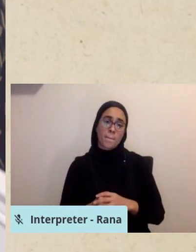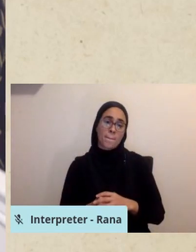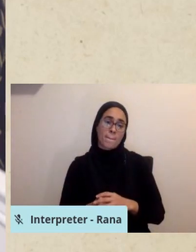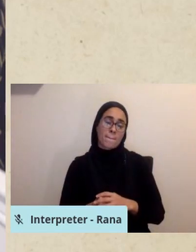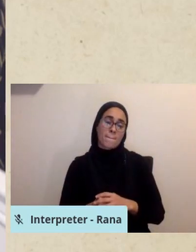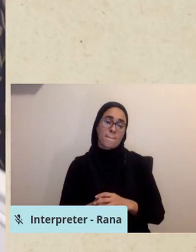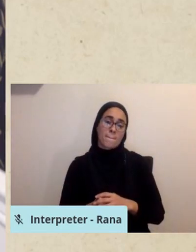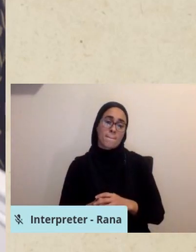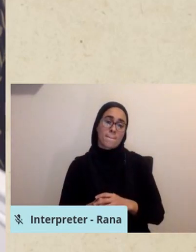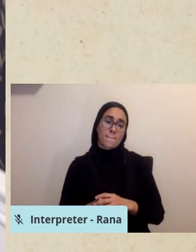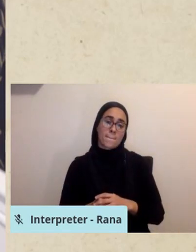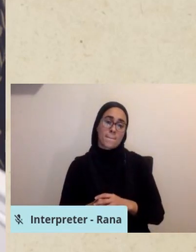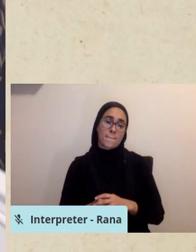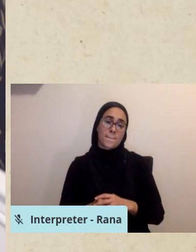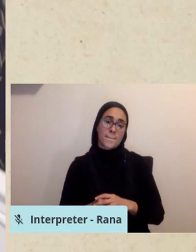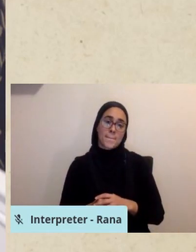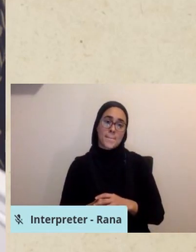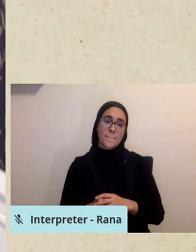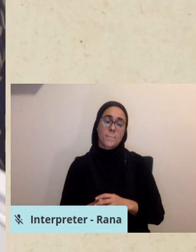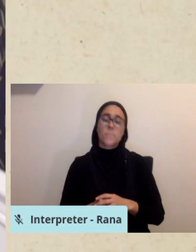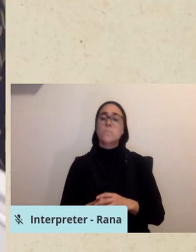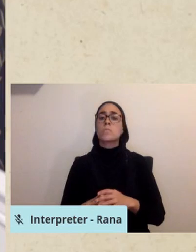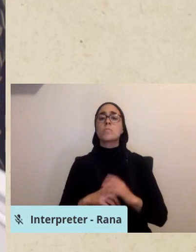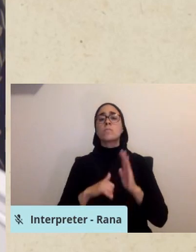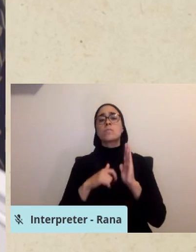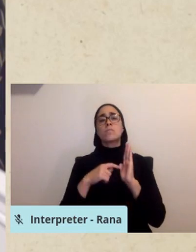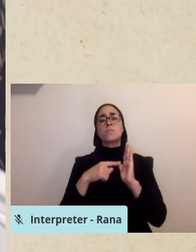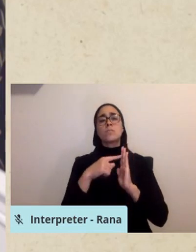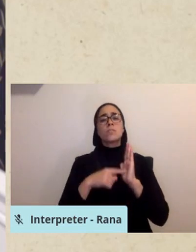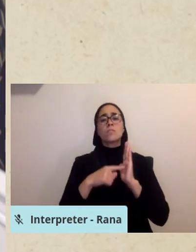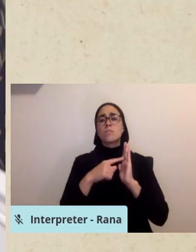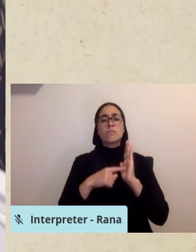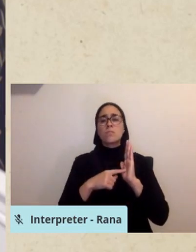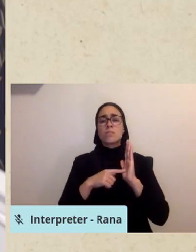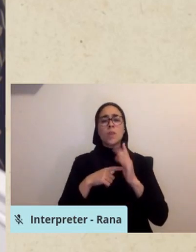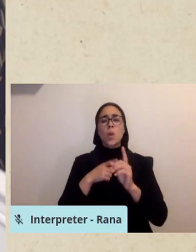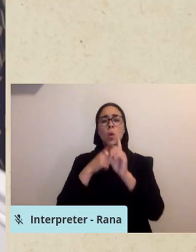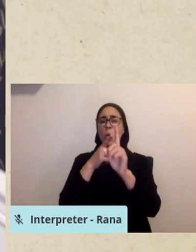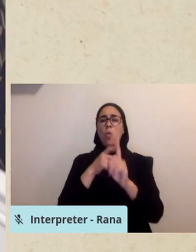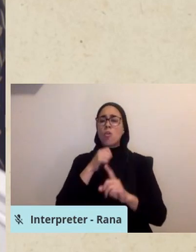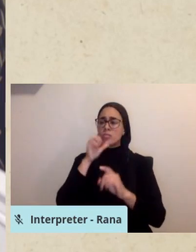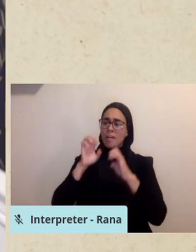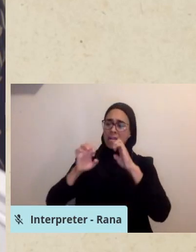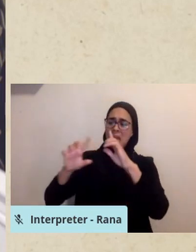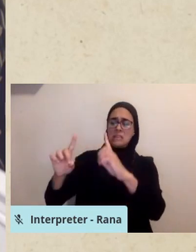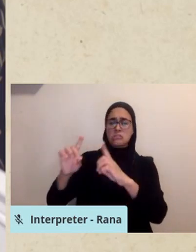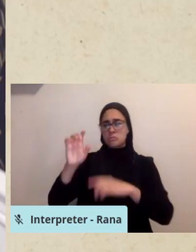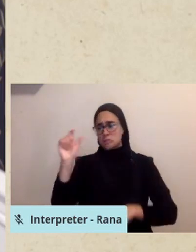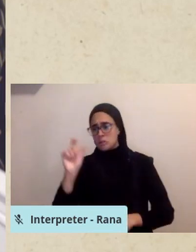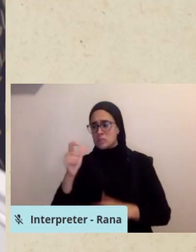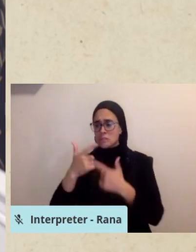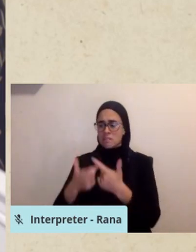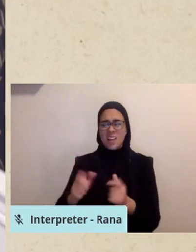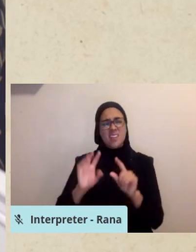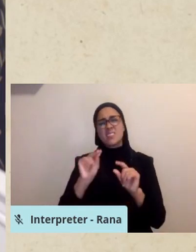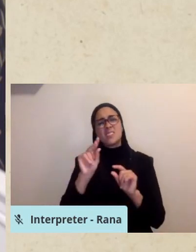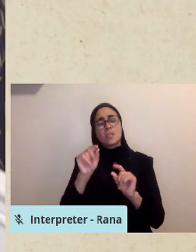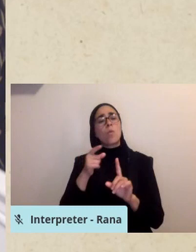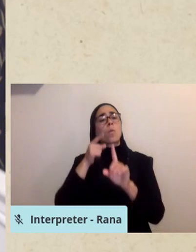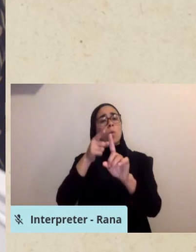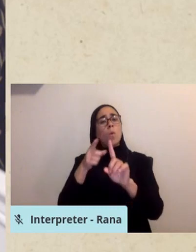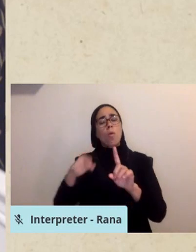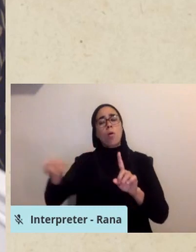So not a place for theological education, but still offering a brief insight and context for what the providers might be seeing.